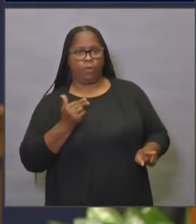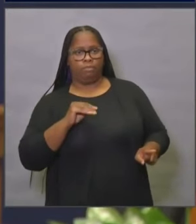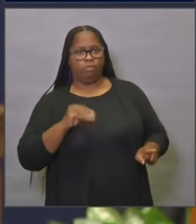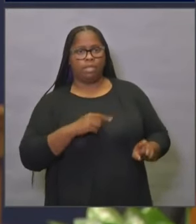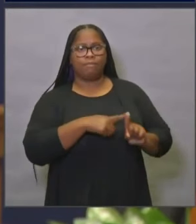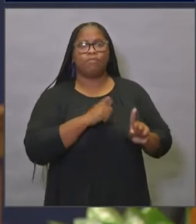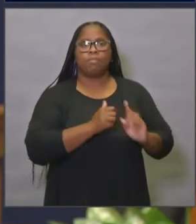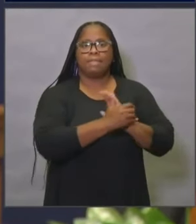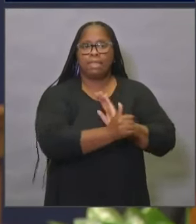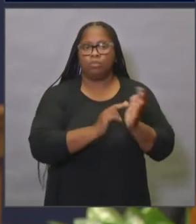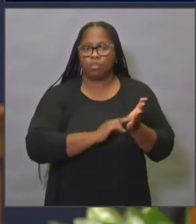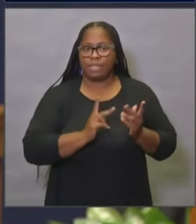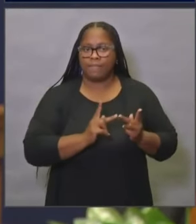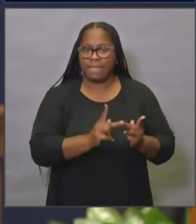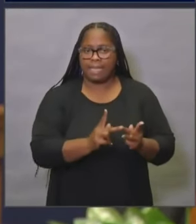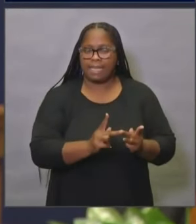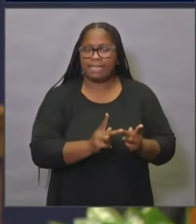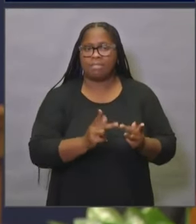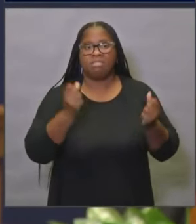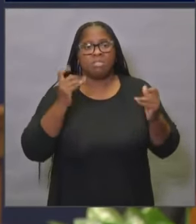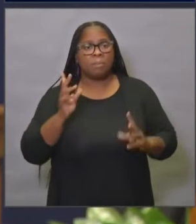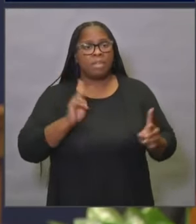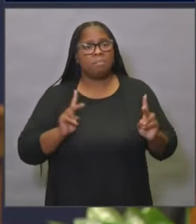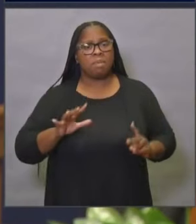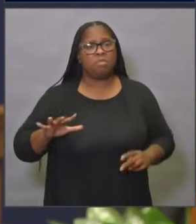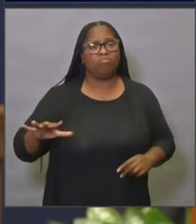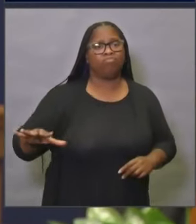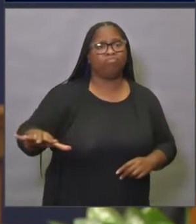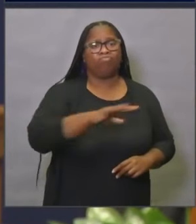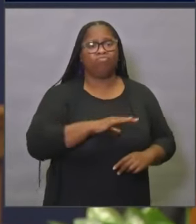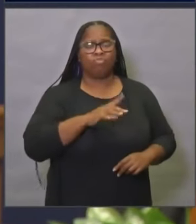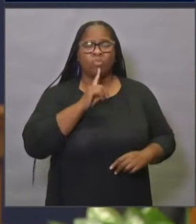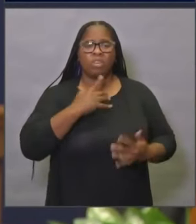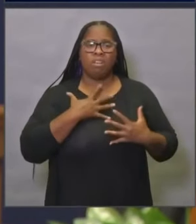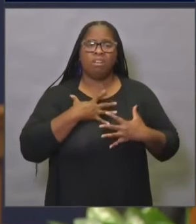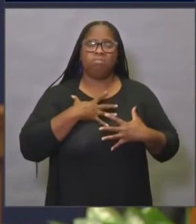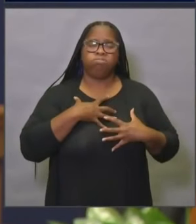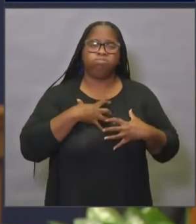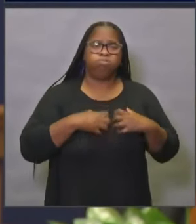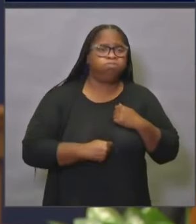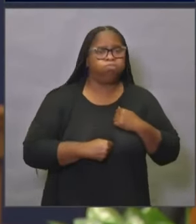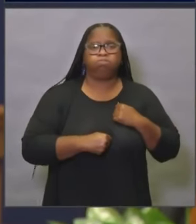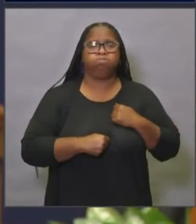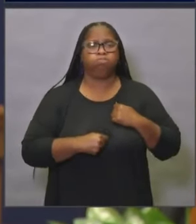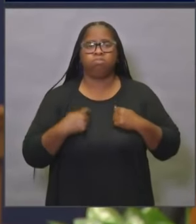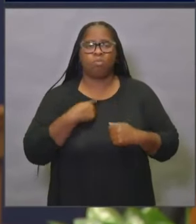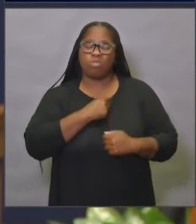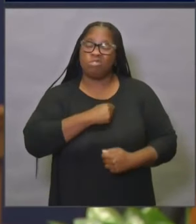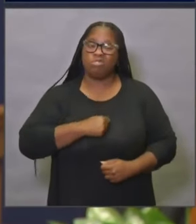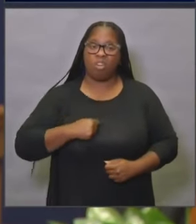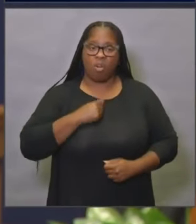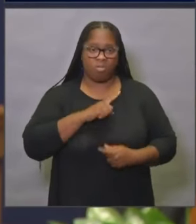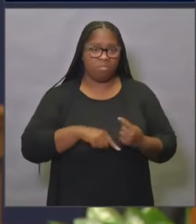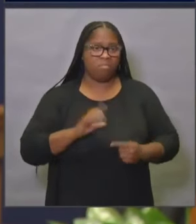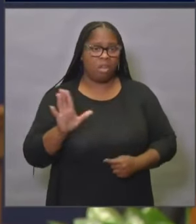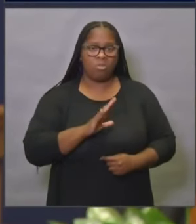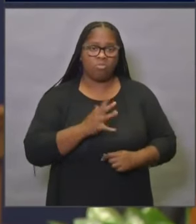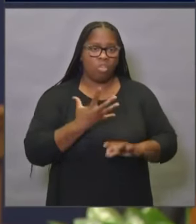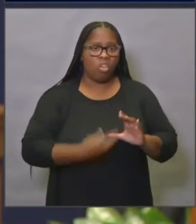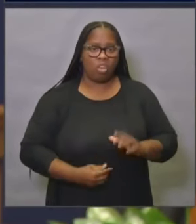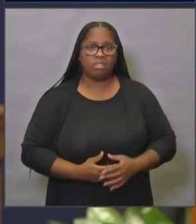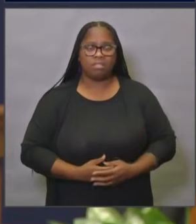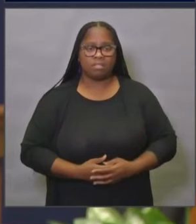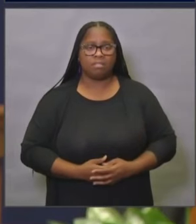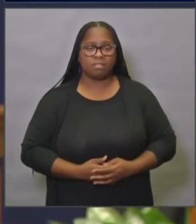deaths. We know so many across the county are experiencing profound grief, and we are sorry for your loss. We're